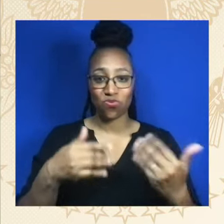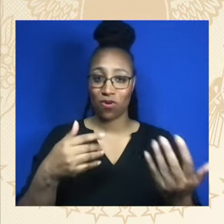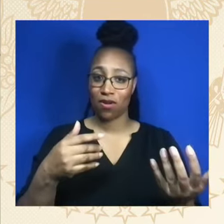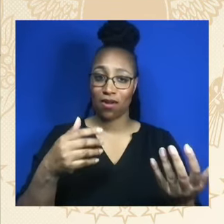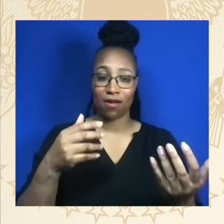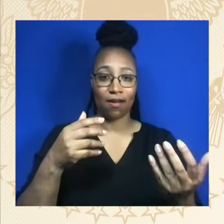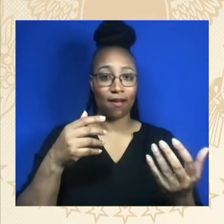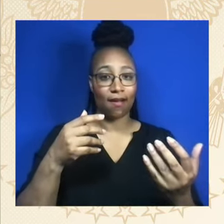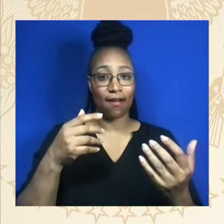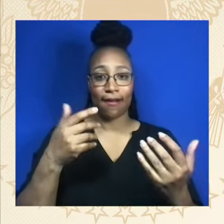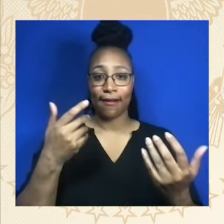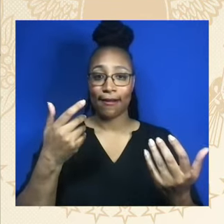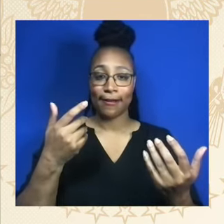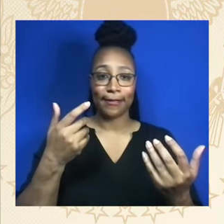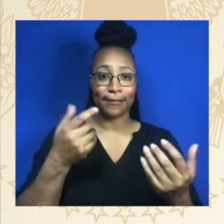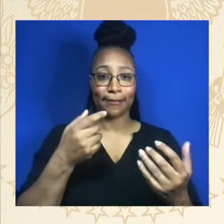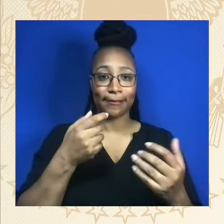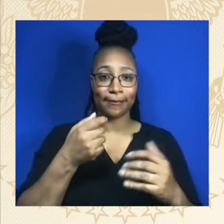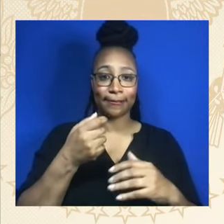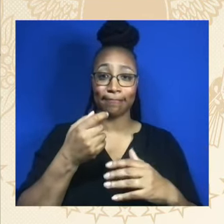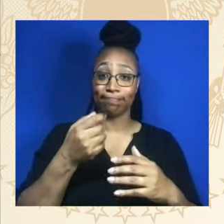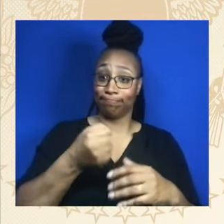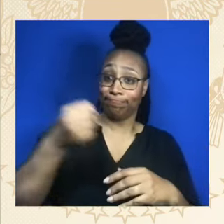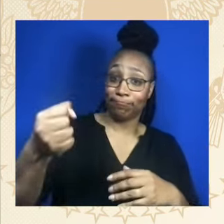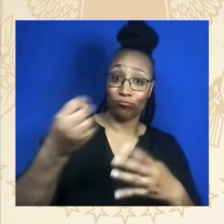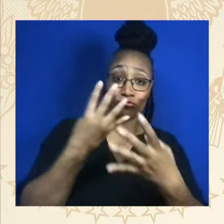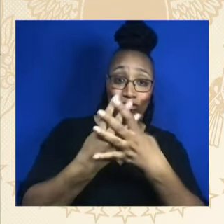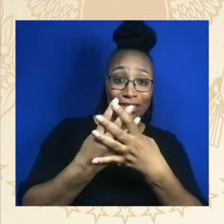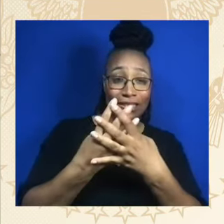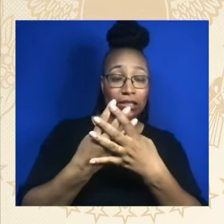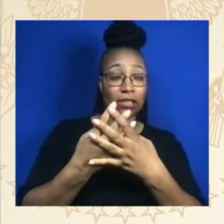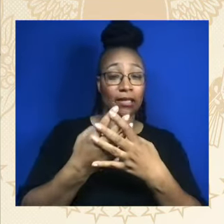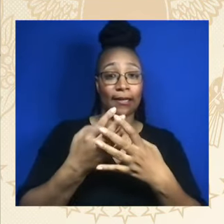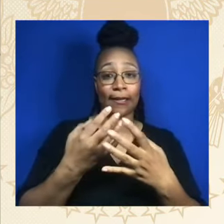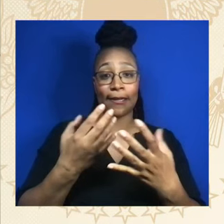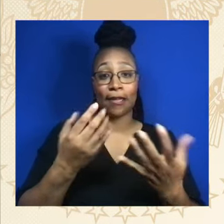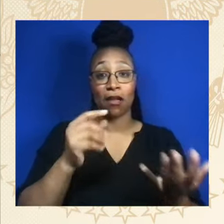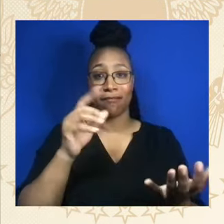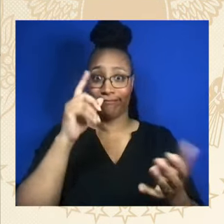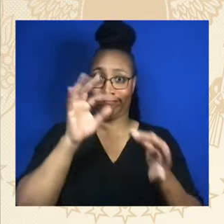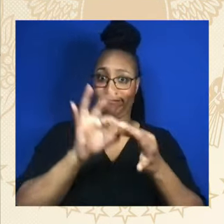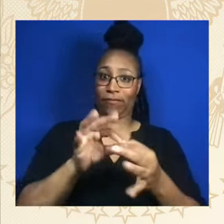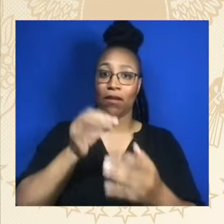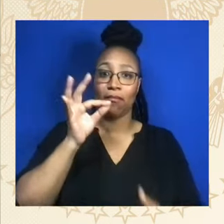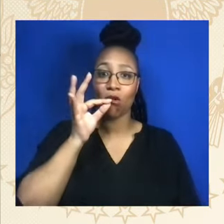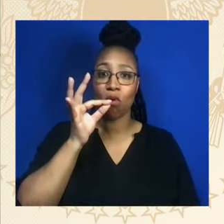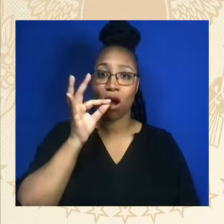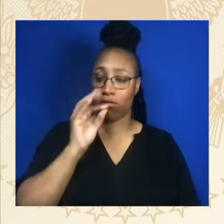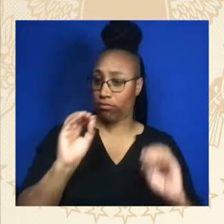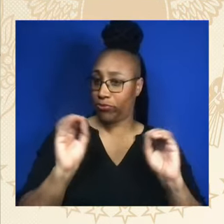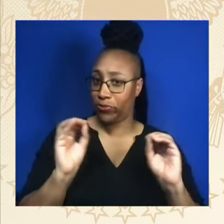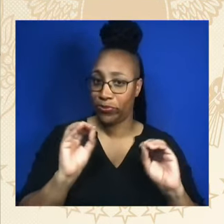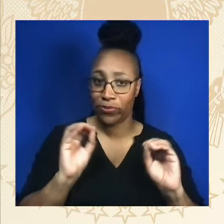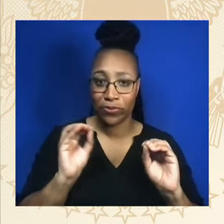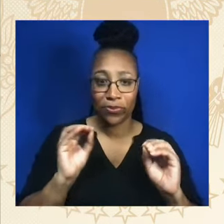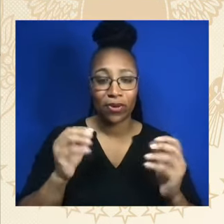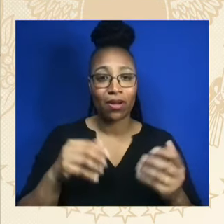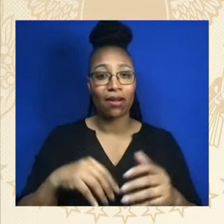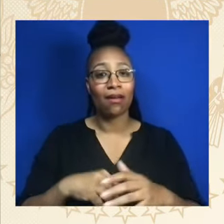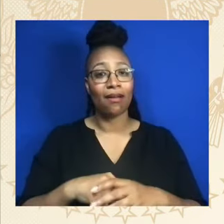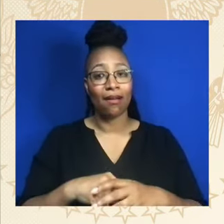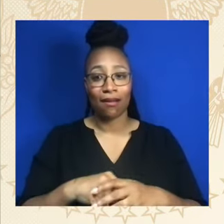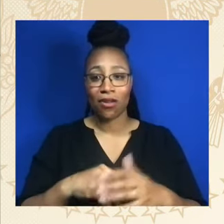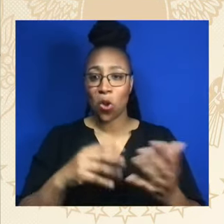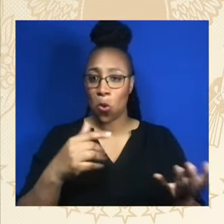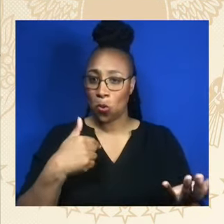for that. So, what I've passed, we should pardon them, expunge their records as if it never happened, so they have a